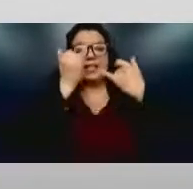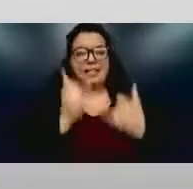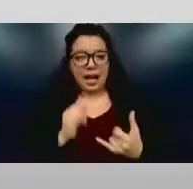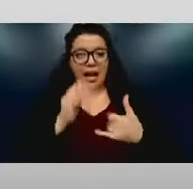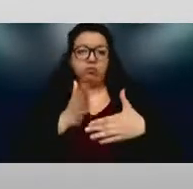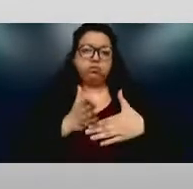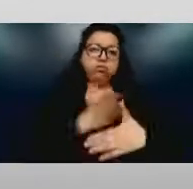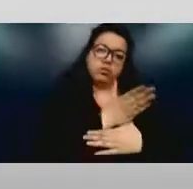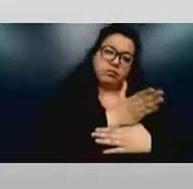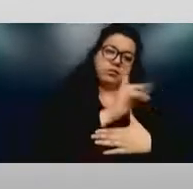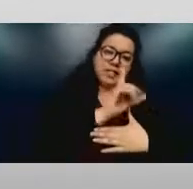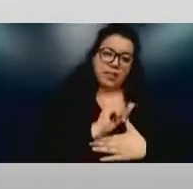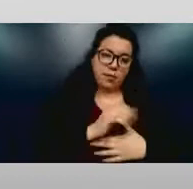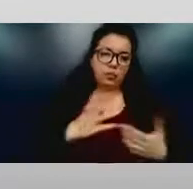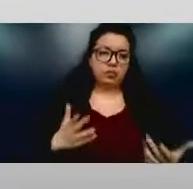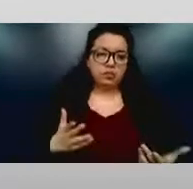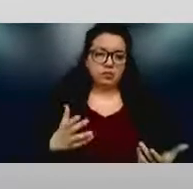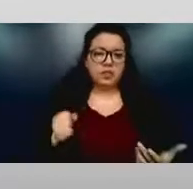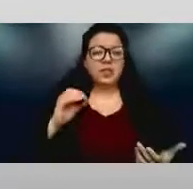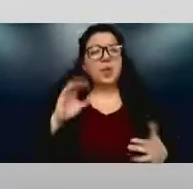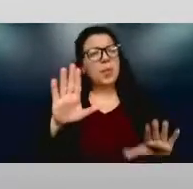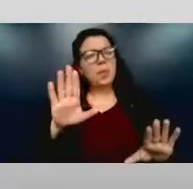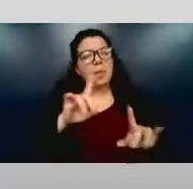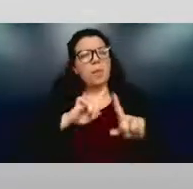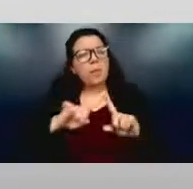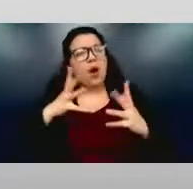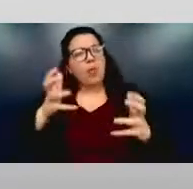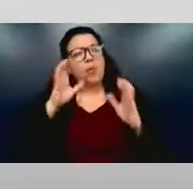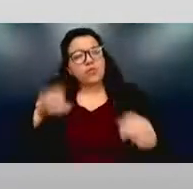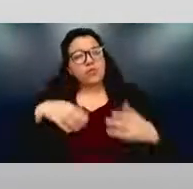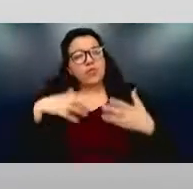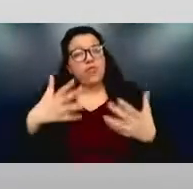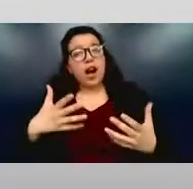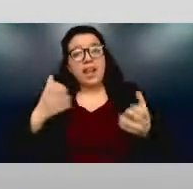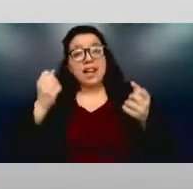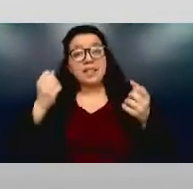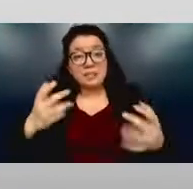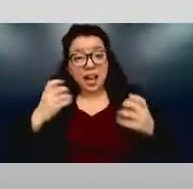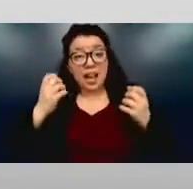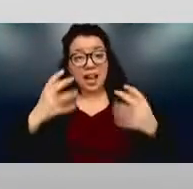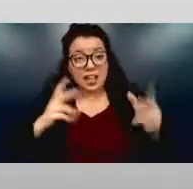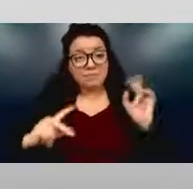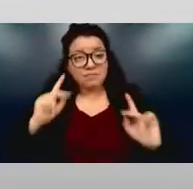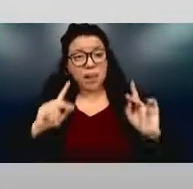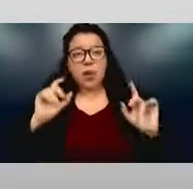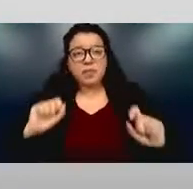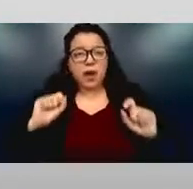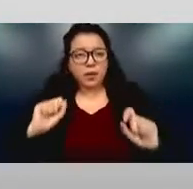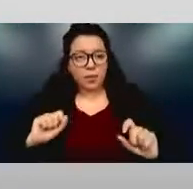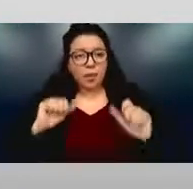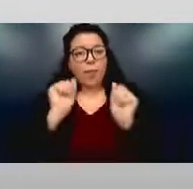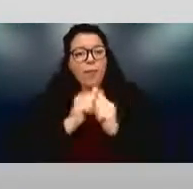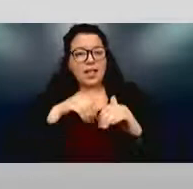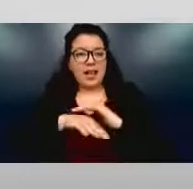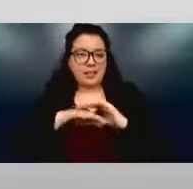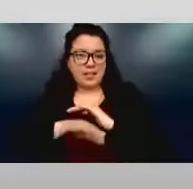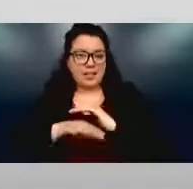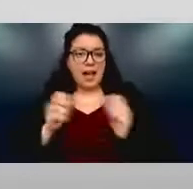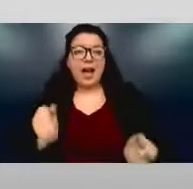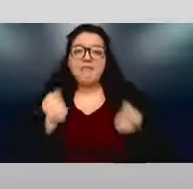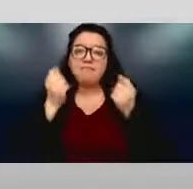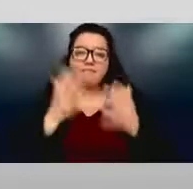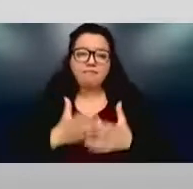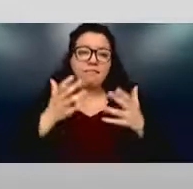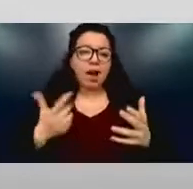we do to make sure as many people have access as they can, right? That is what we then do. So hidden disabilities, invisible